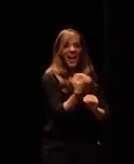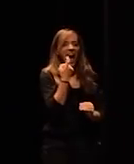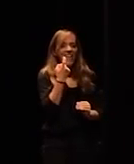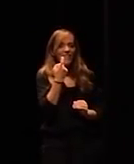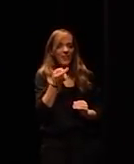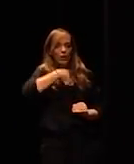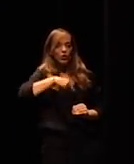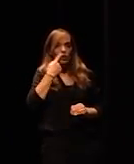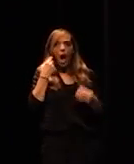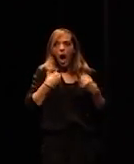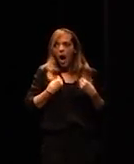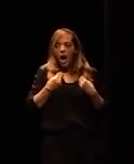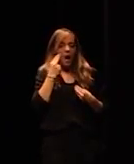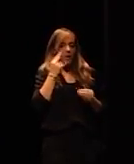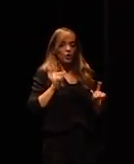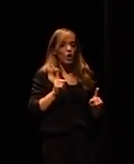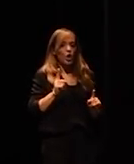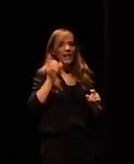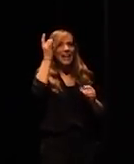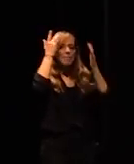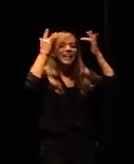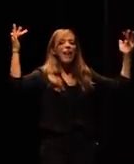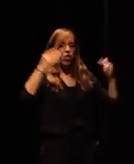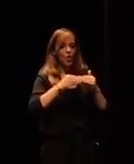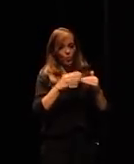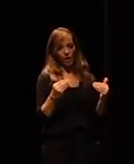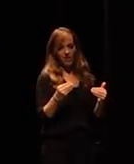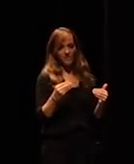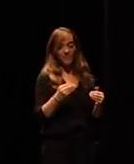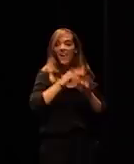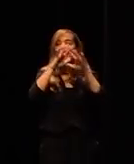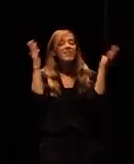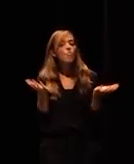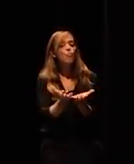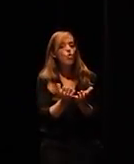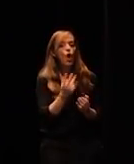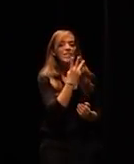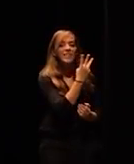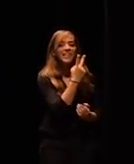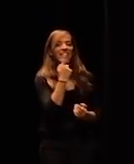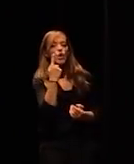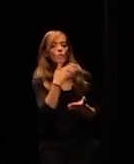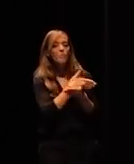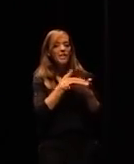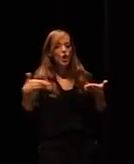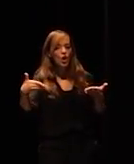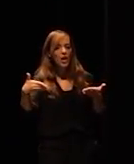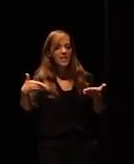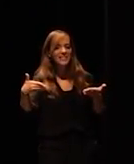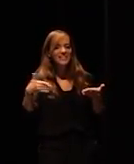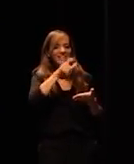I mean this is a huge fact do you know that around the world there's 31 million social media managers